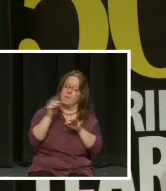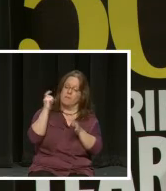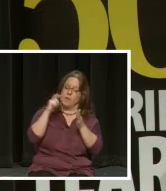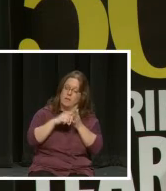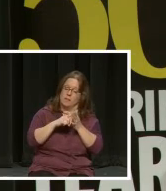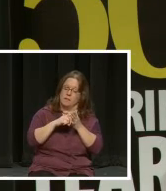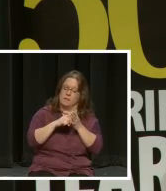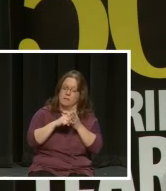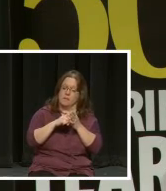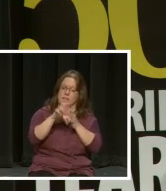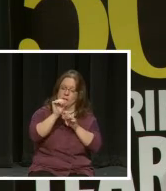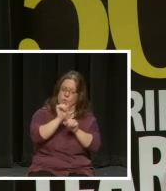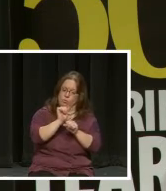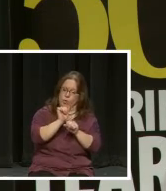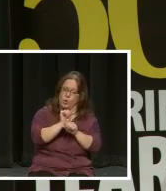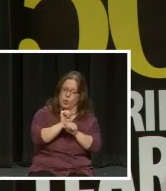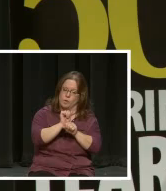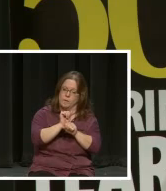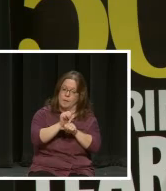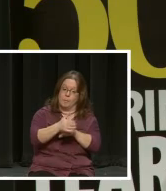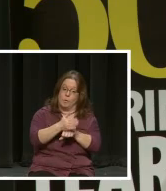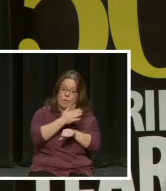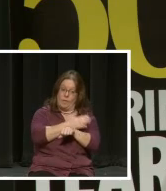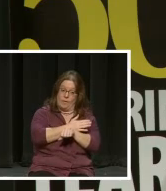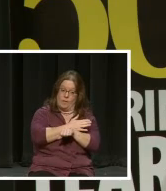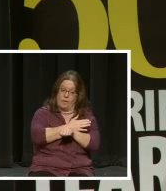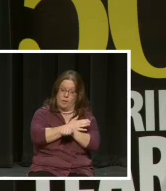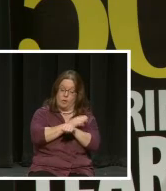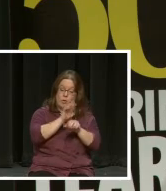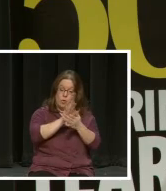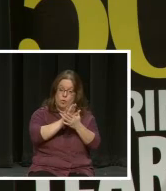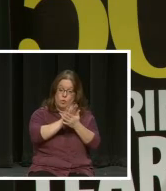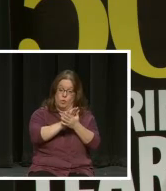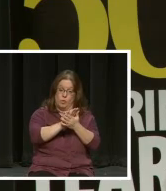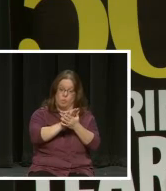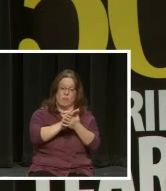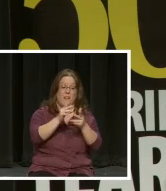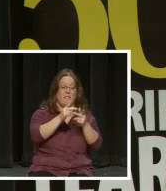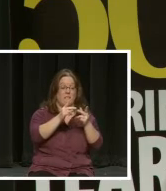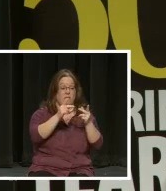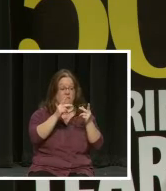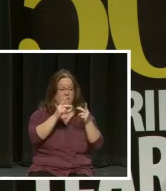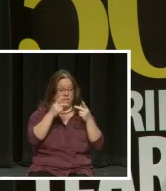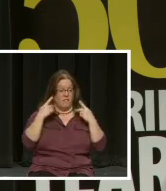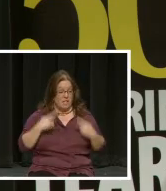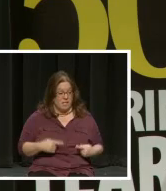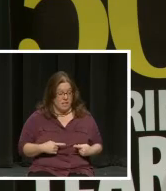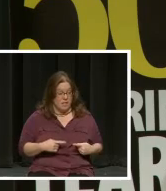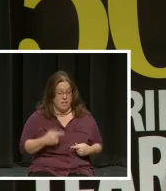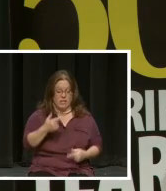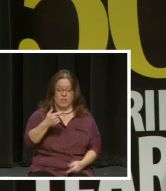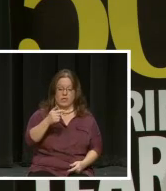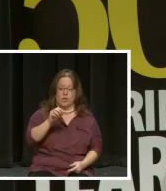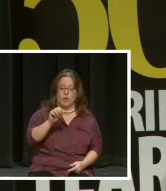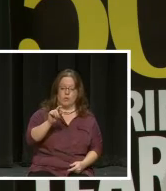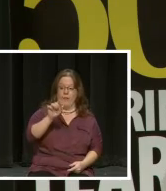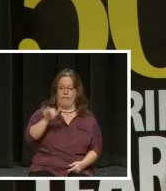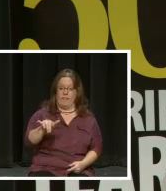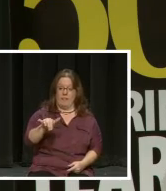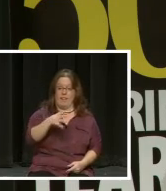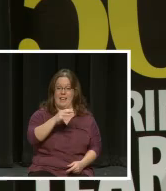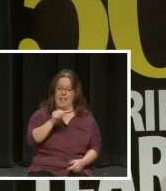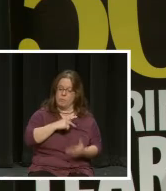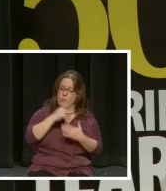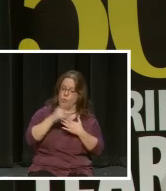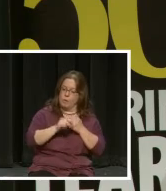his work in growing the school both physically geographically and programmatically and the foundation that that